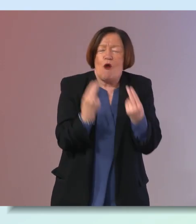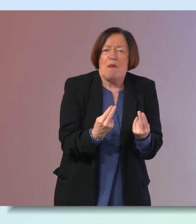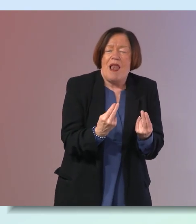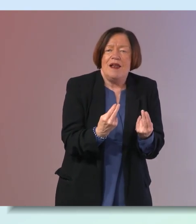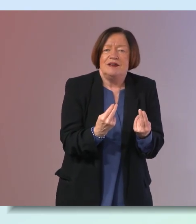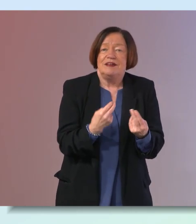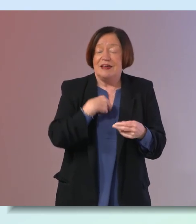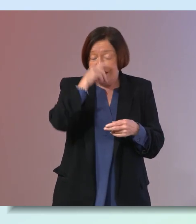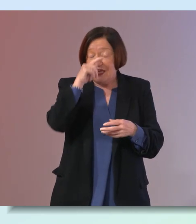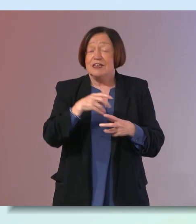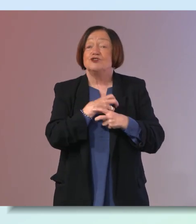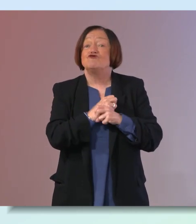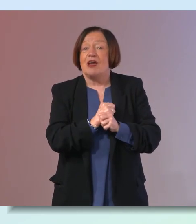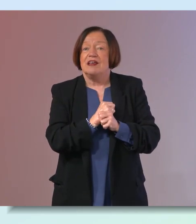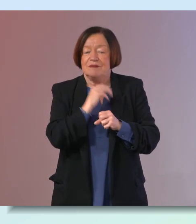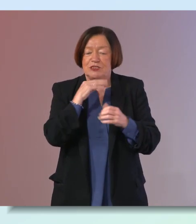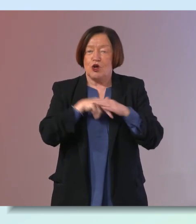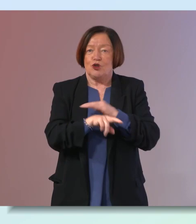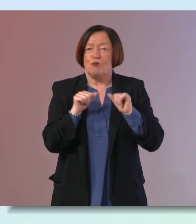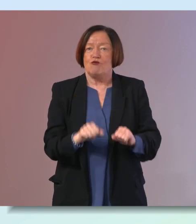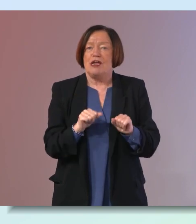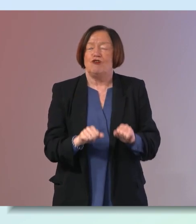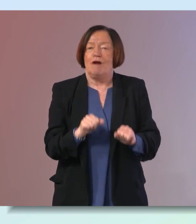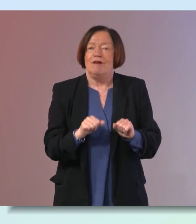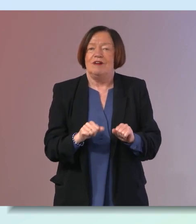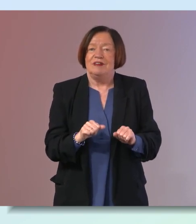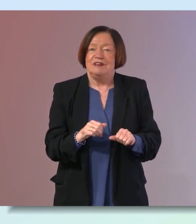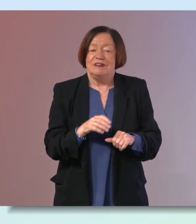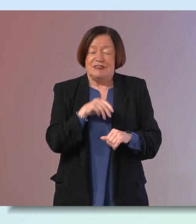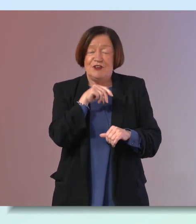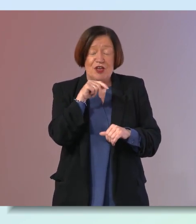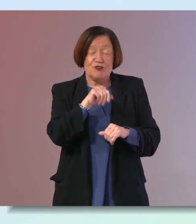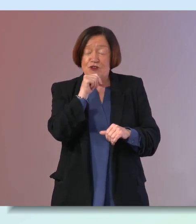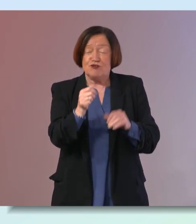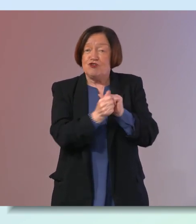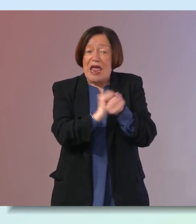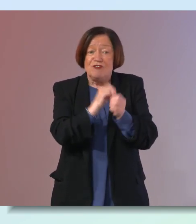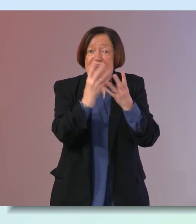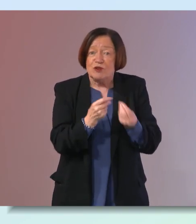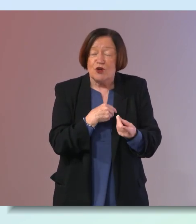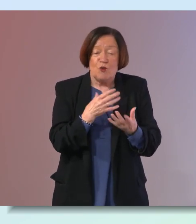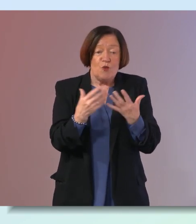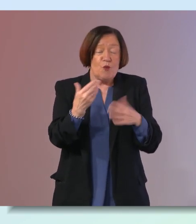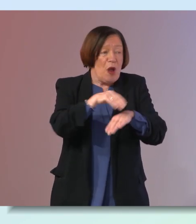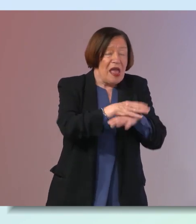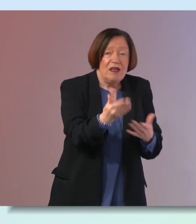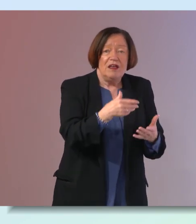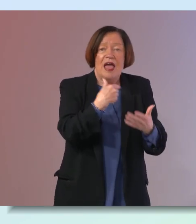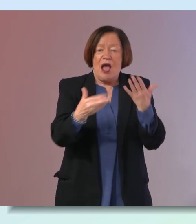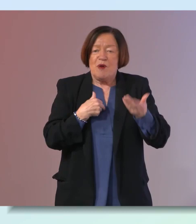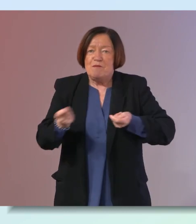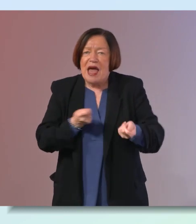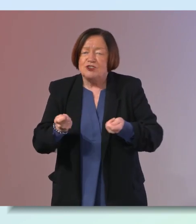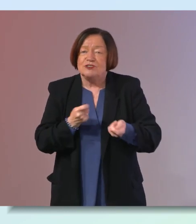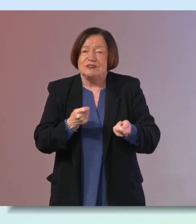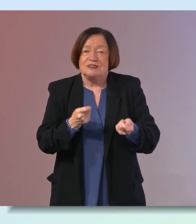i think about stress as being under pressure and stress is our signal to change what we're doing change where we are change how we're managing something